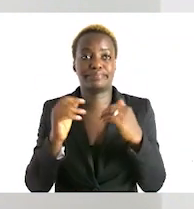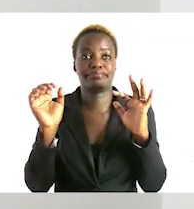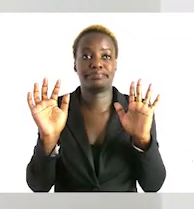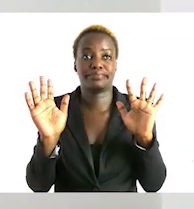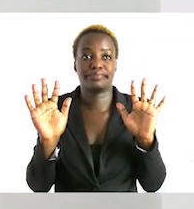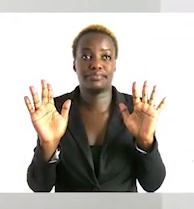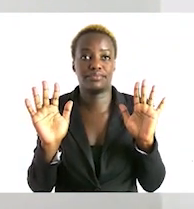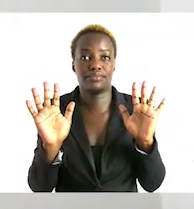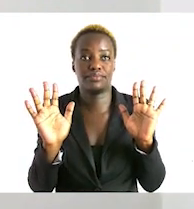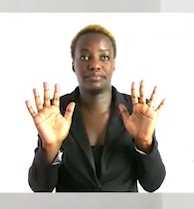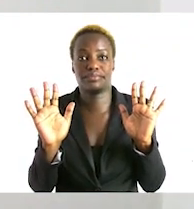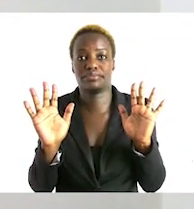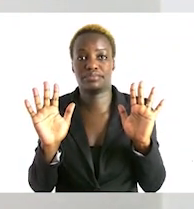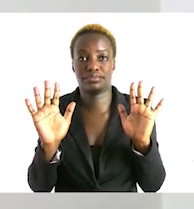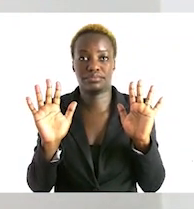both hands